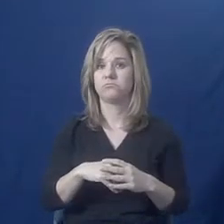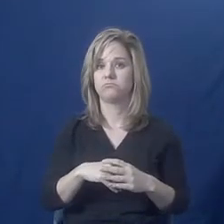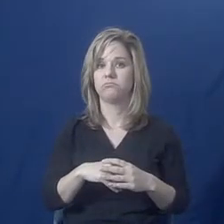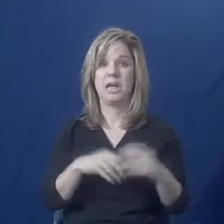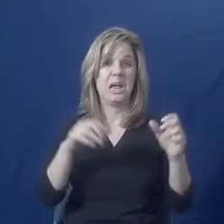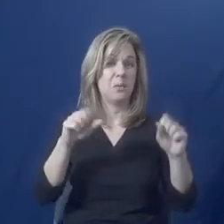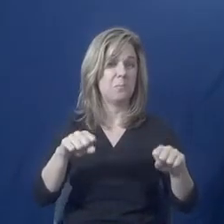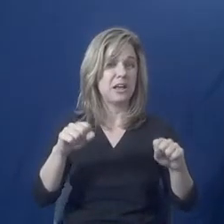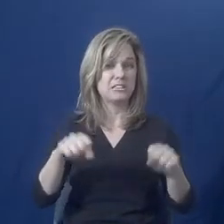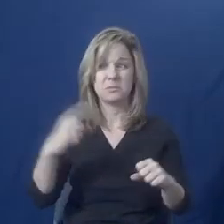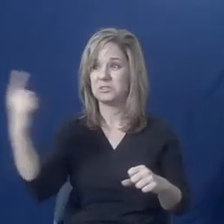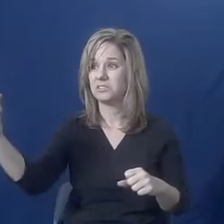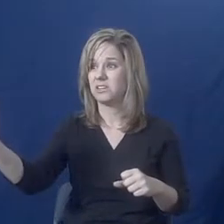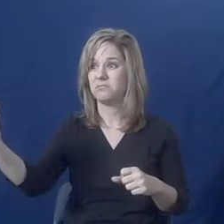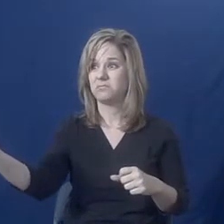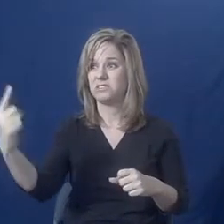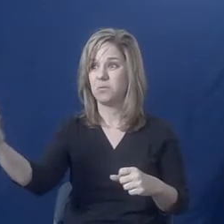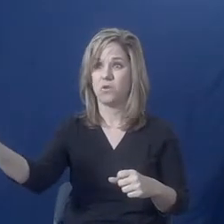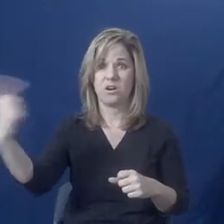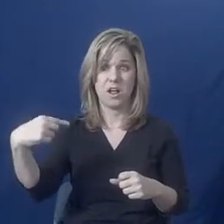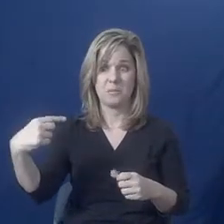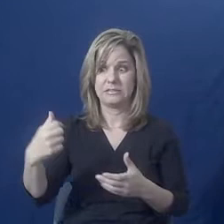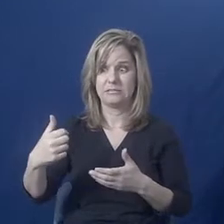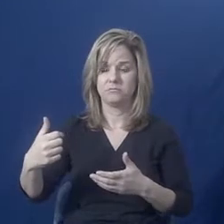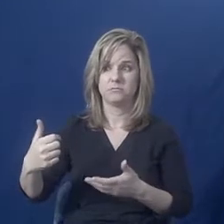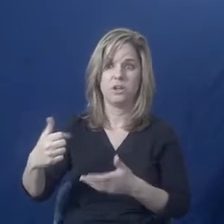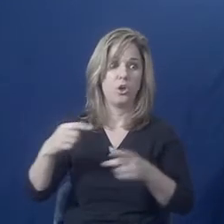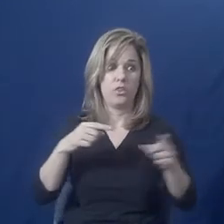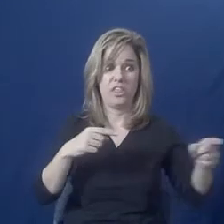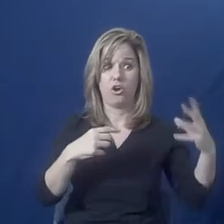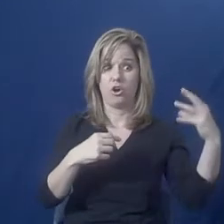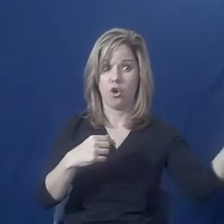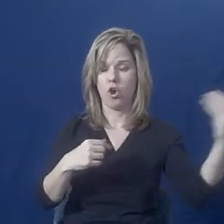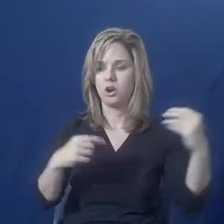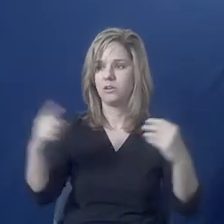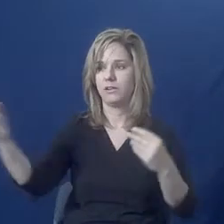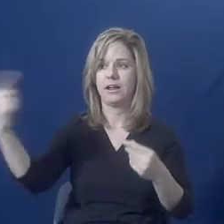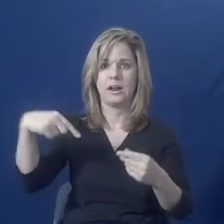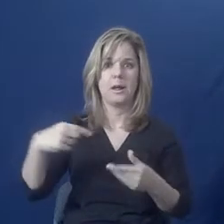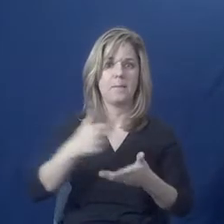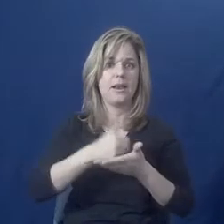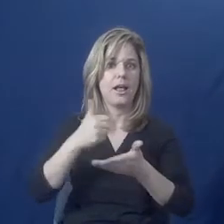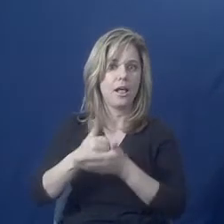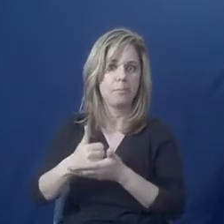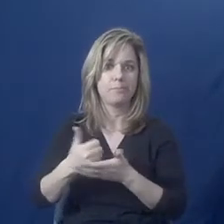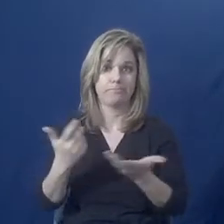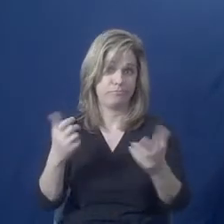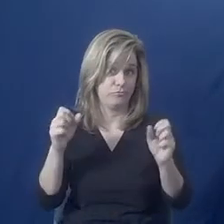that while the abuser is at work or at the store or something like that?